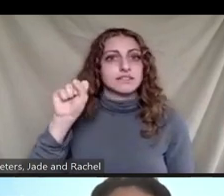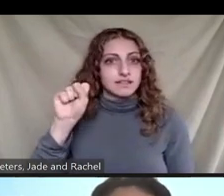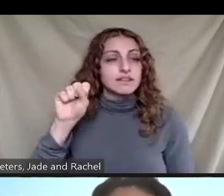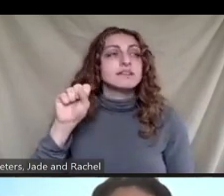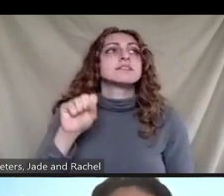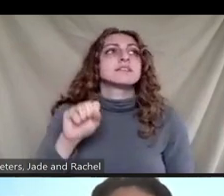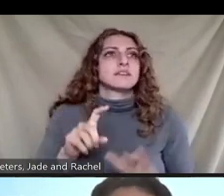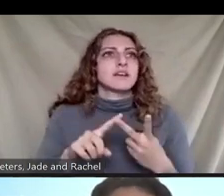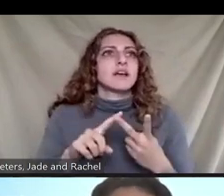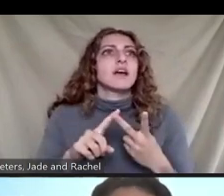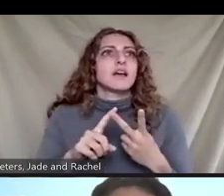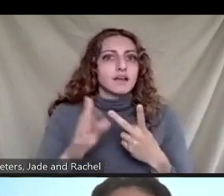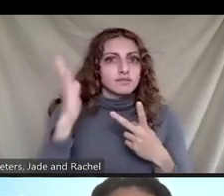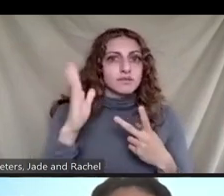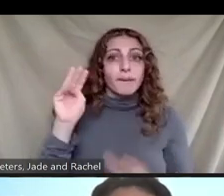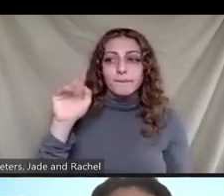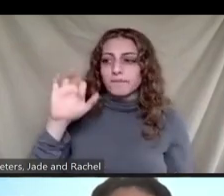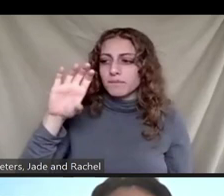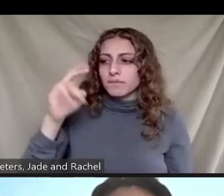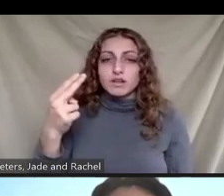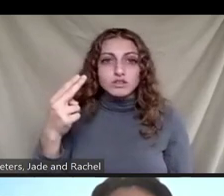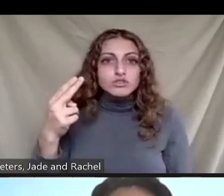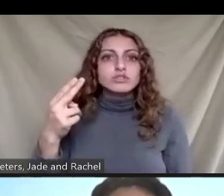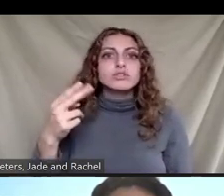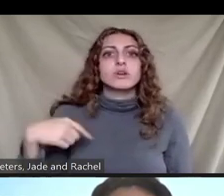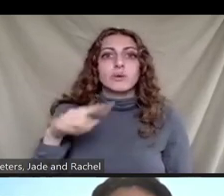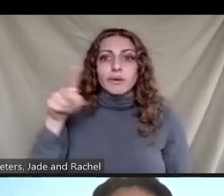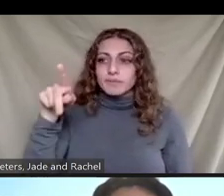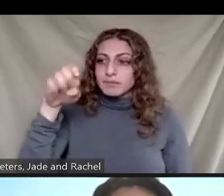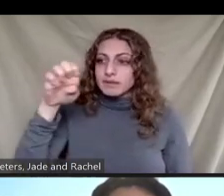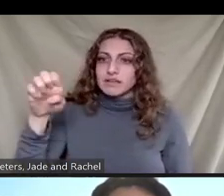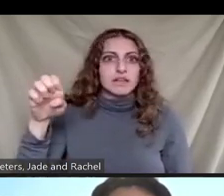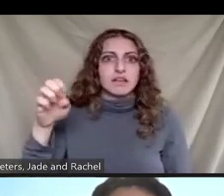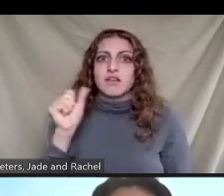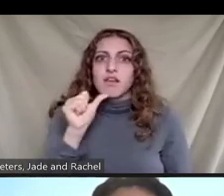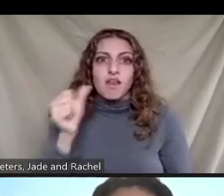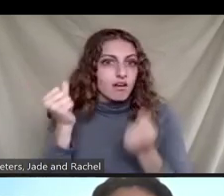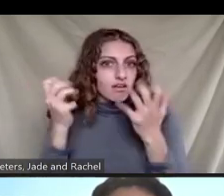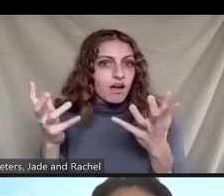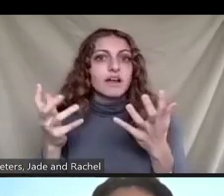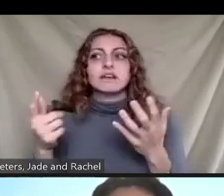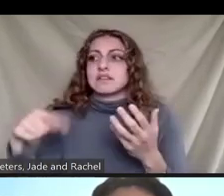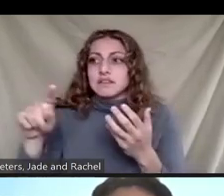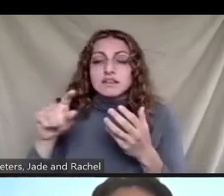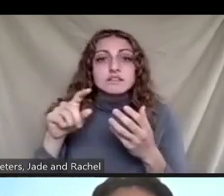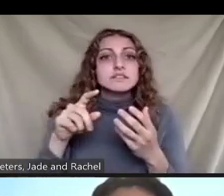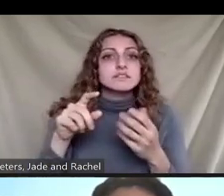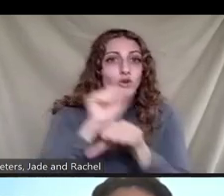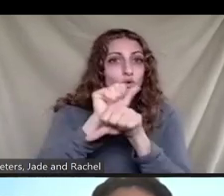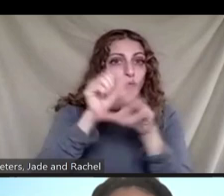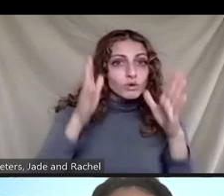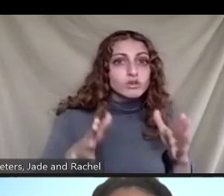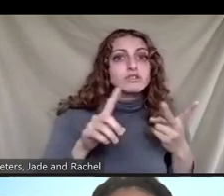PPE and some colleagues of mine that work in the biomedical field, they were having difficulties getting